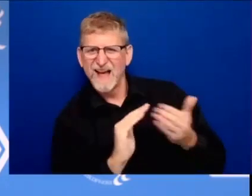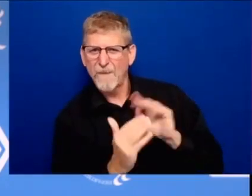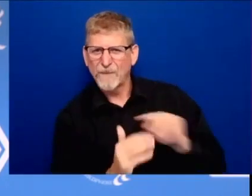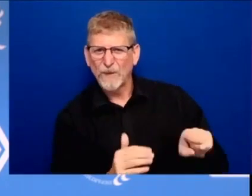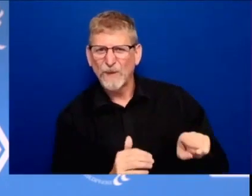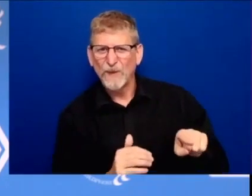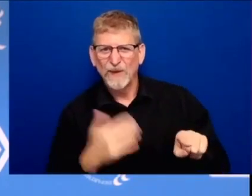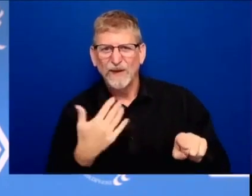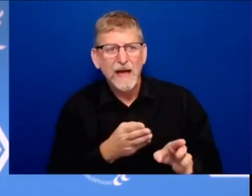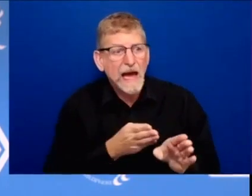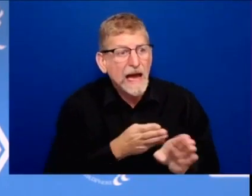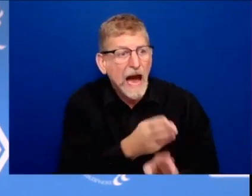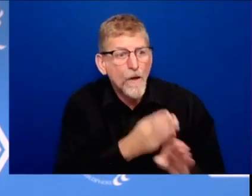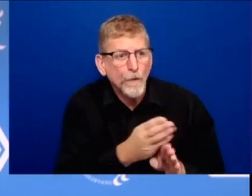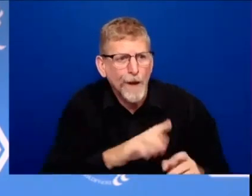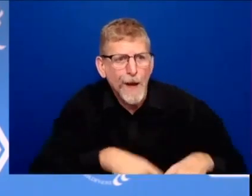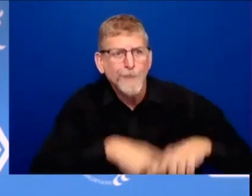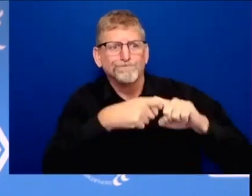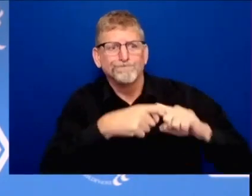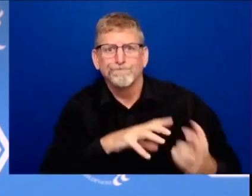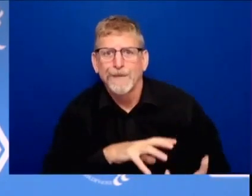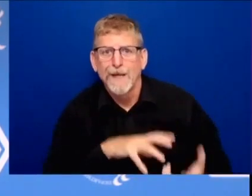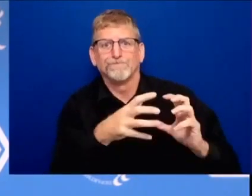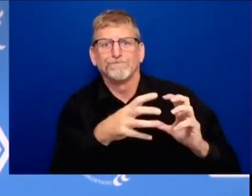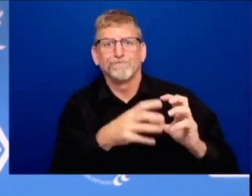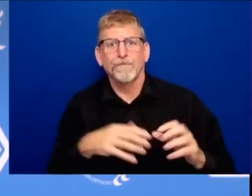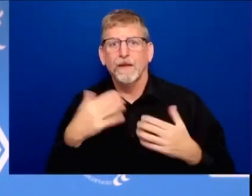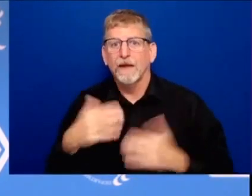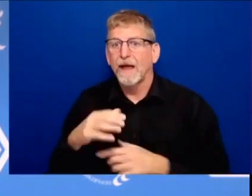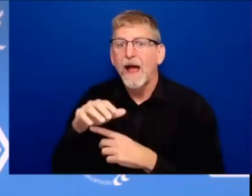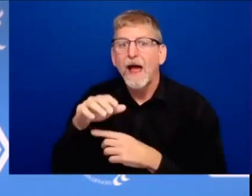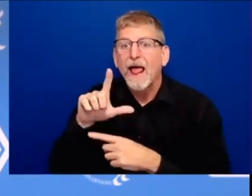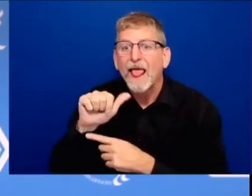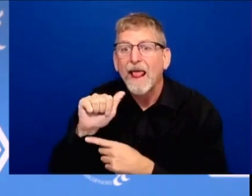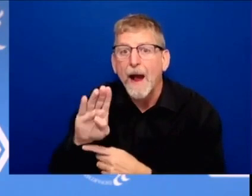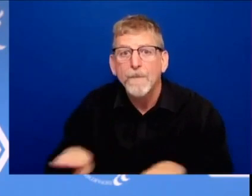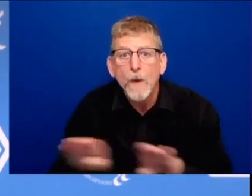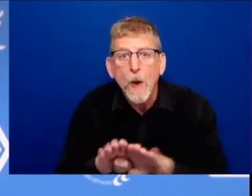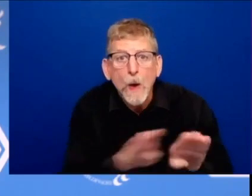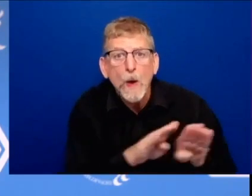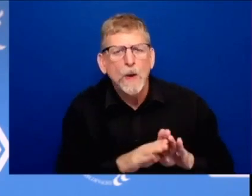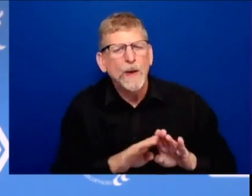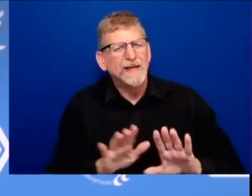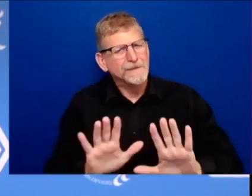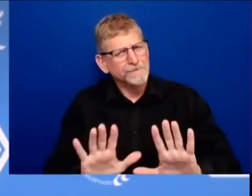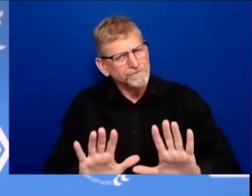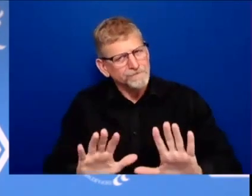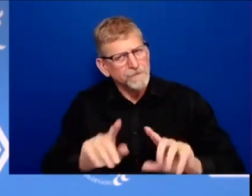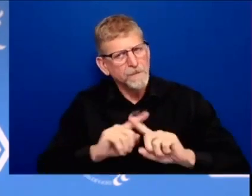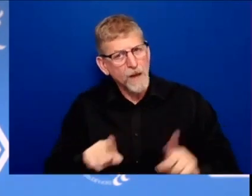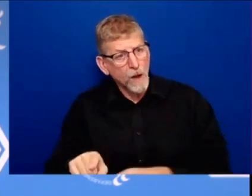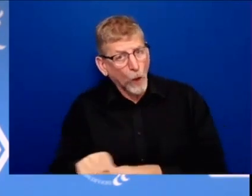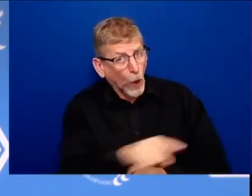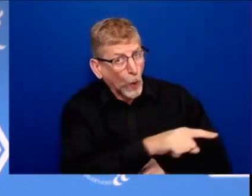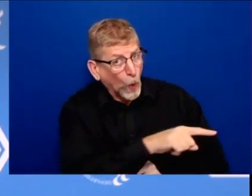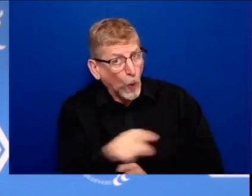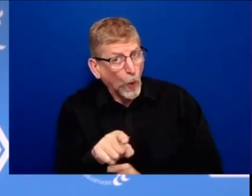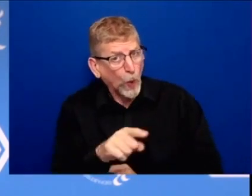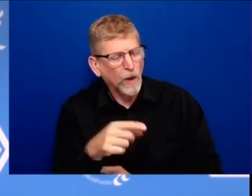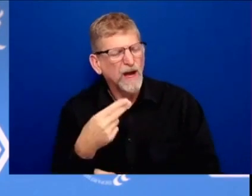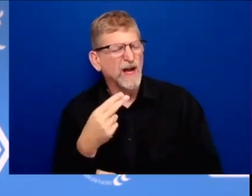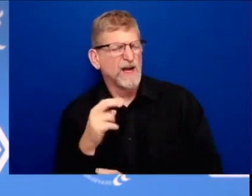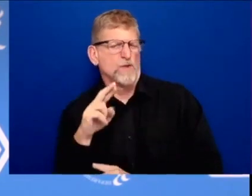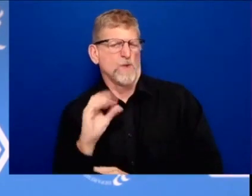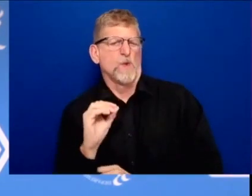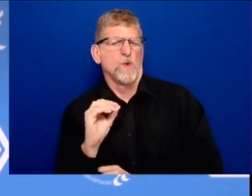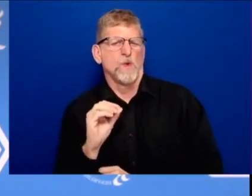yet with every moment of despair in this past year you and all the heroes and heroines on the front lines of the and the frontiers